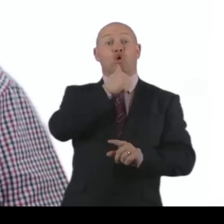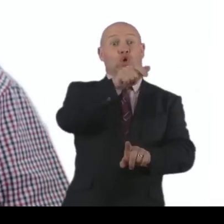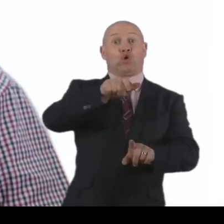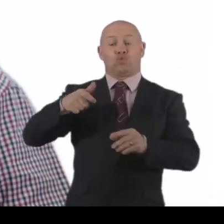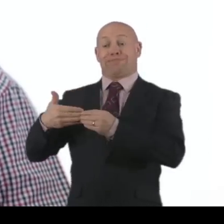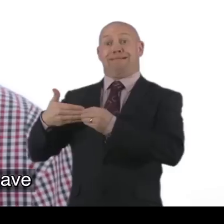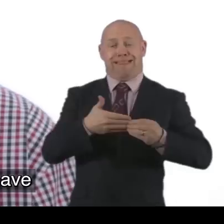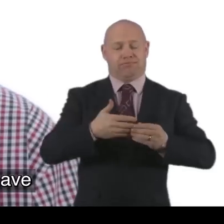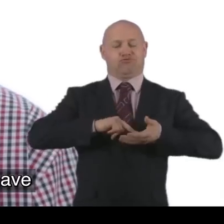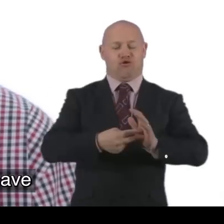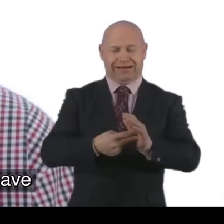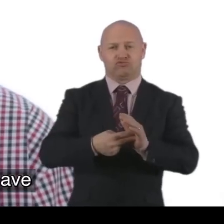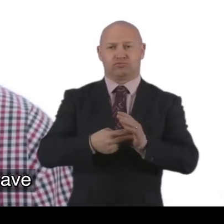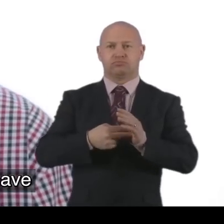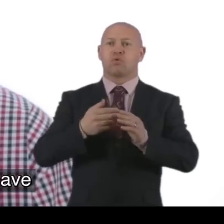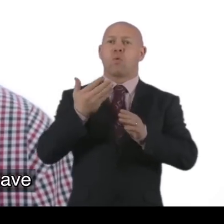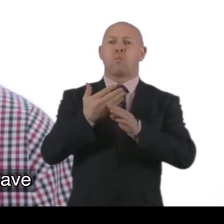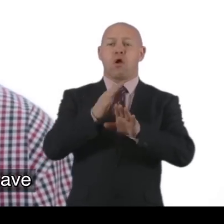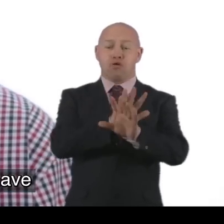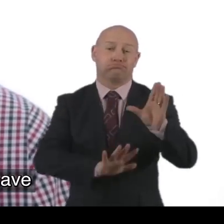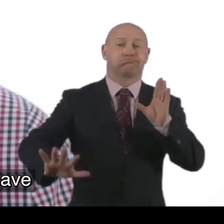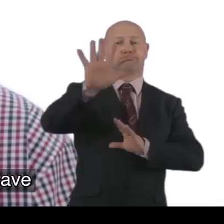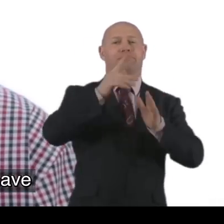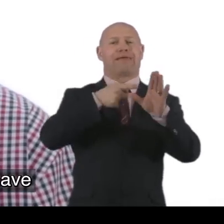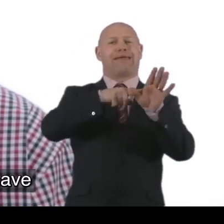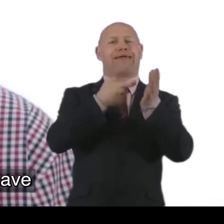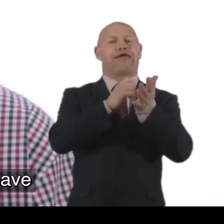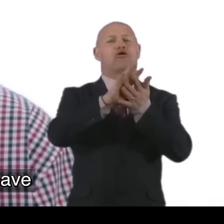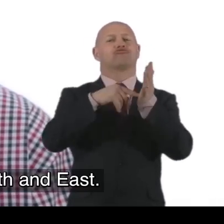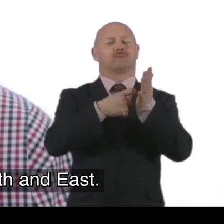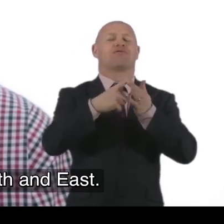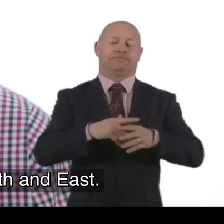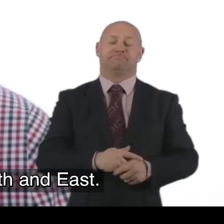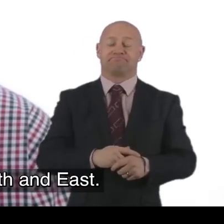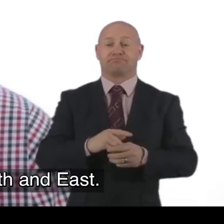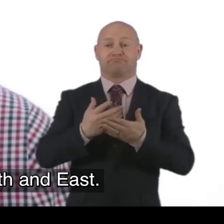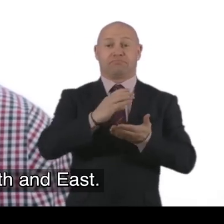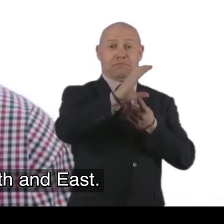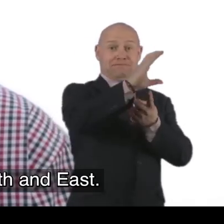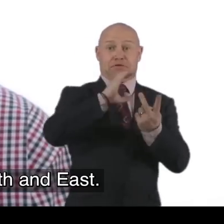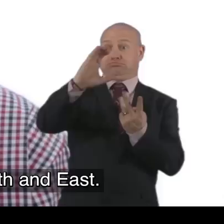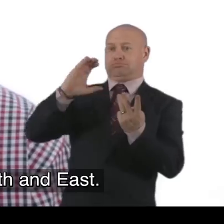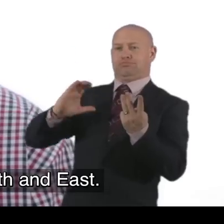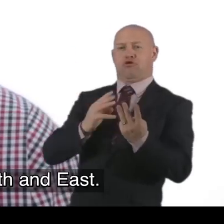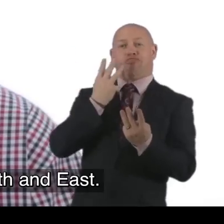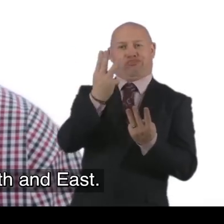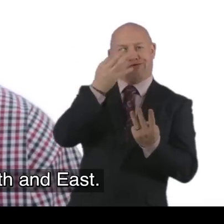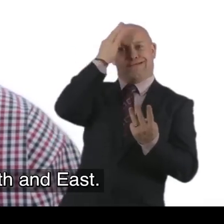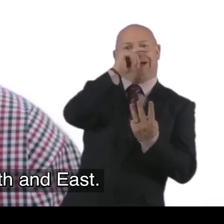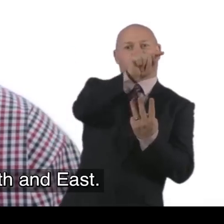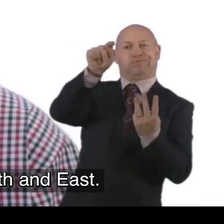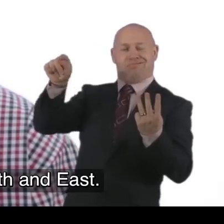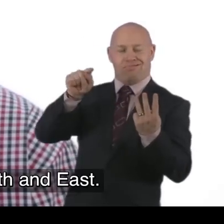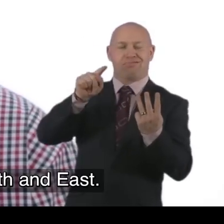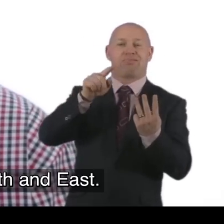organisation. operate Pan Ayrshire and so far have been funded by the three Ayrshire